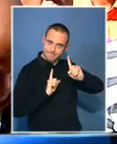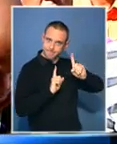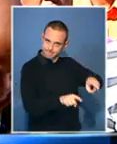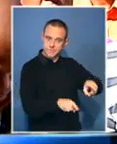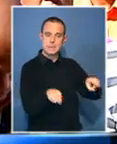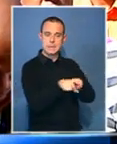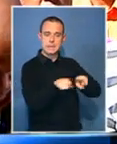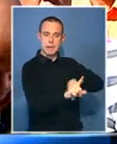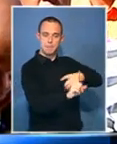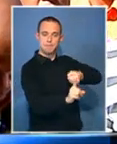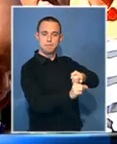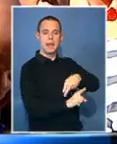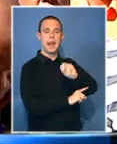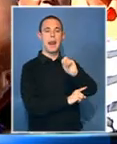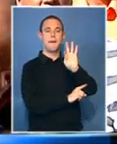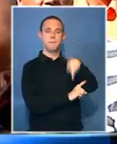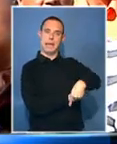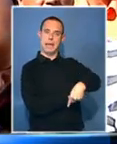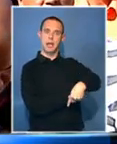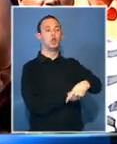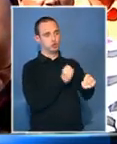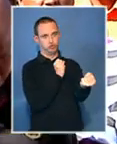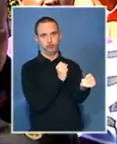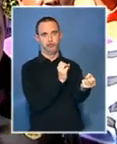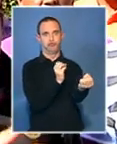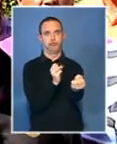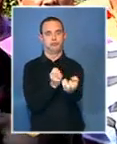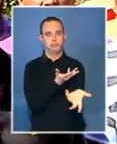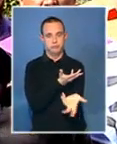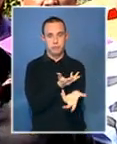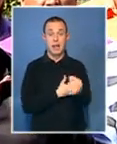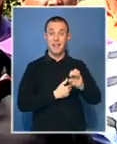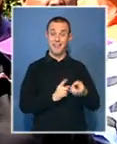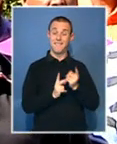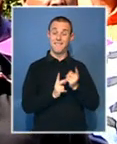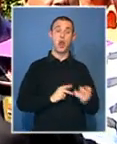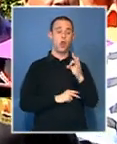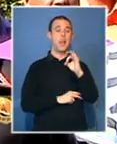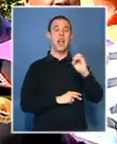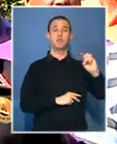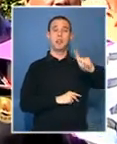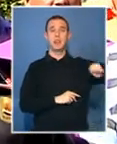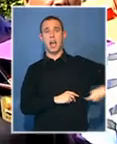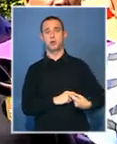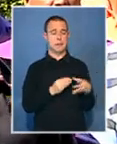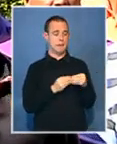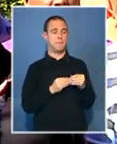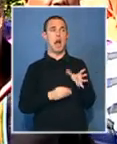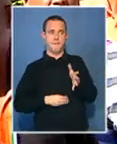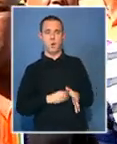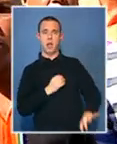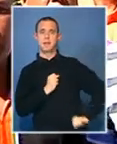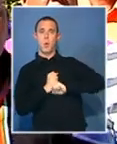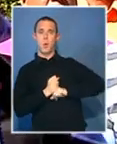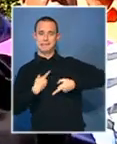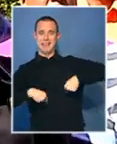organization, Muslim organization, which has joined the party, which has about more than 300,000 members who are willing to support